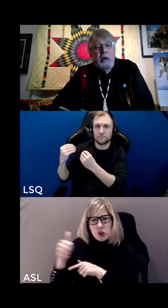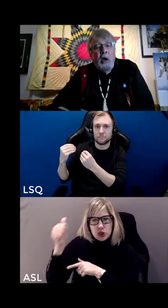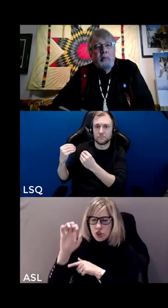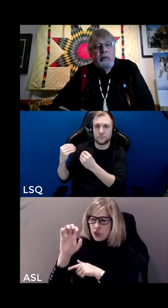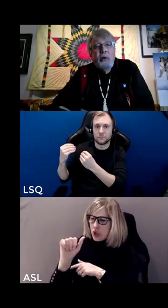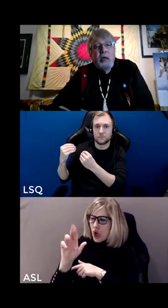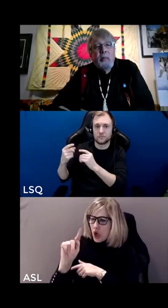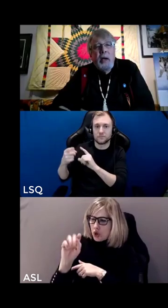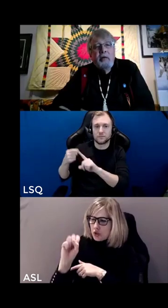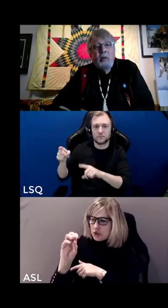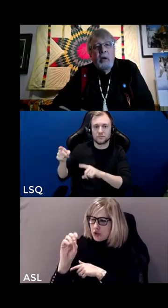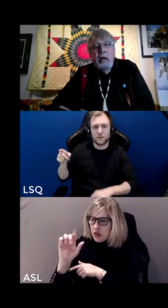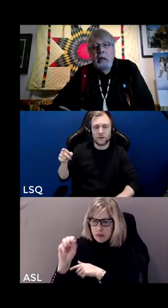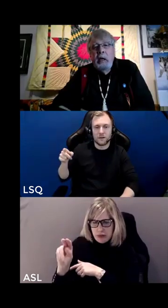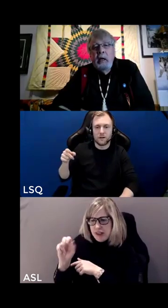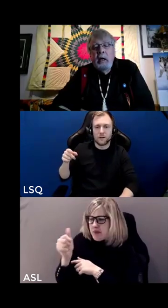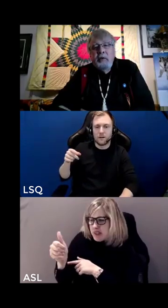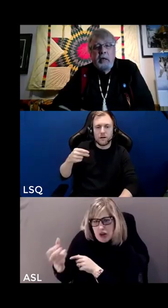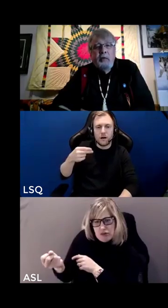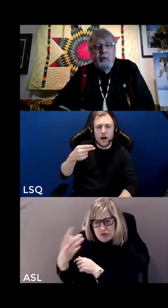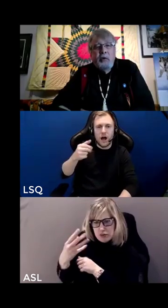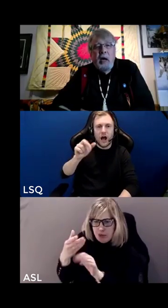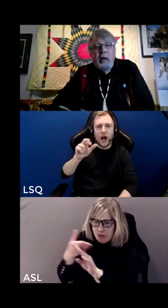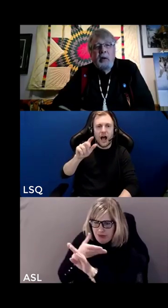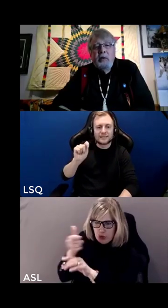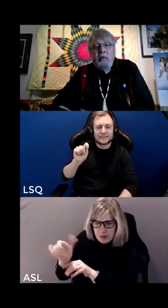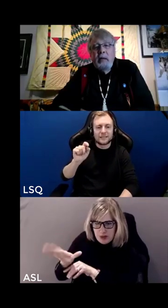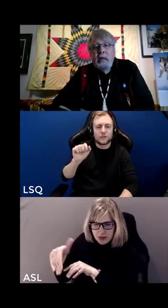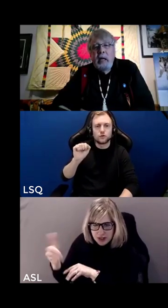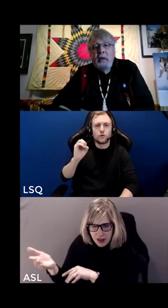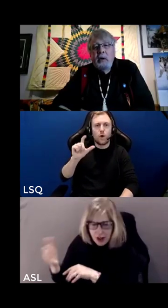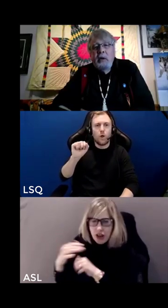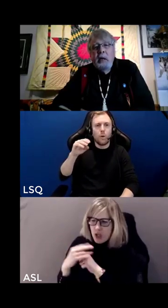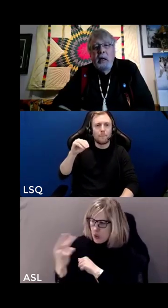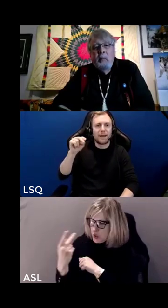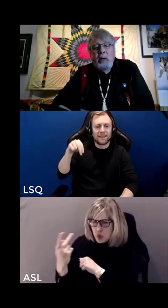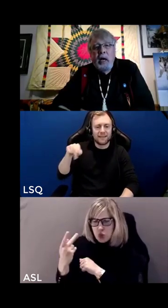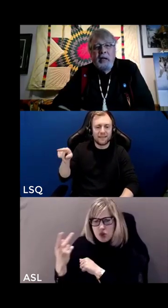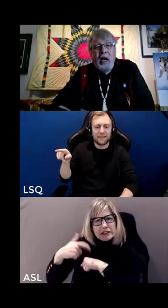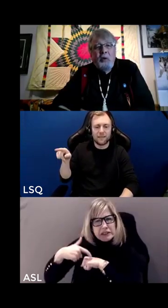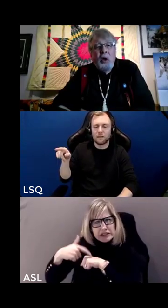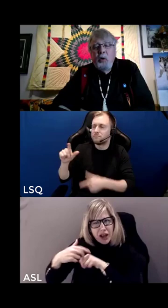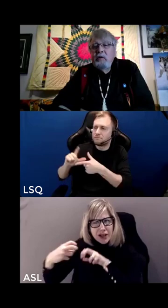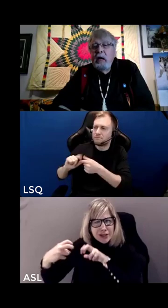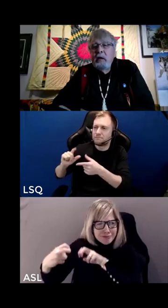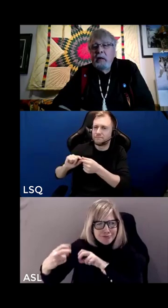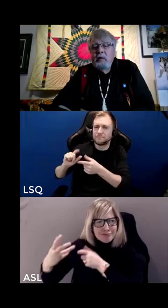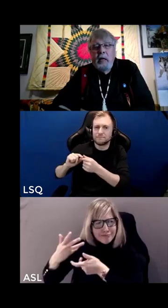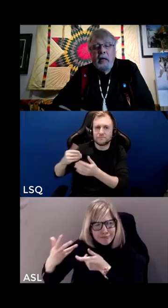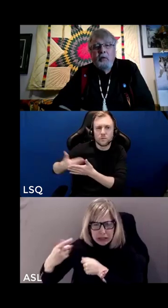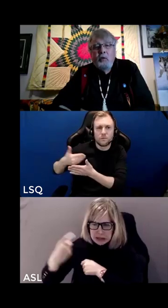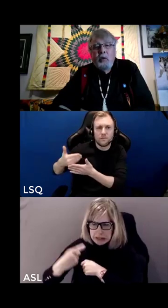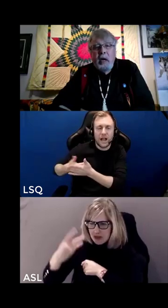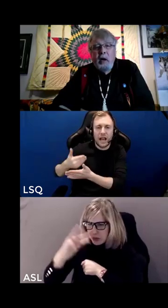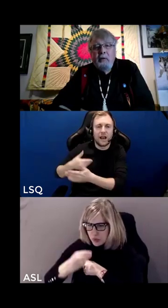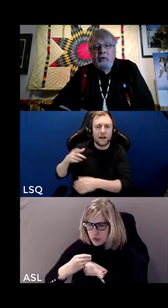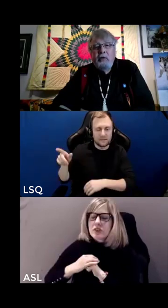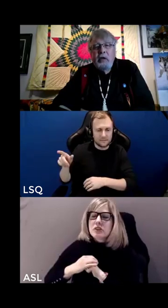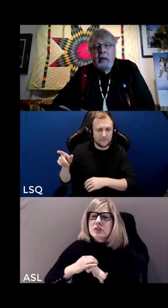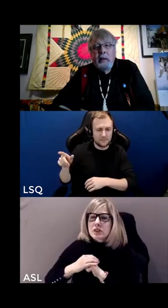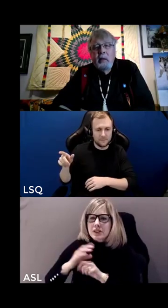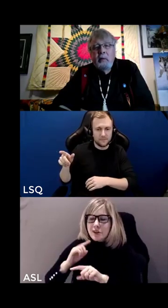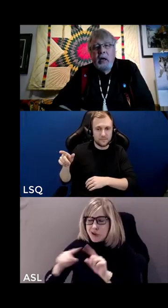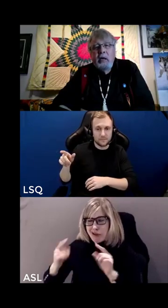not long before he passed away as a gift for time that we spent together but i now know as i because it hangs over my